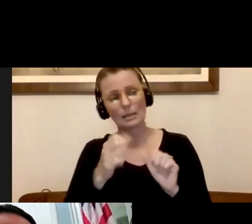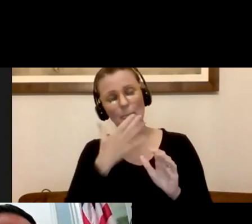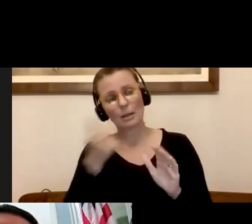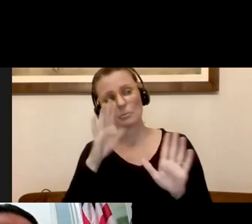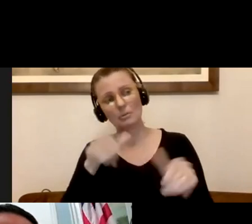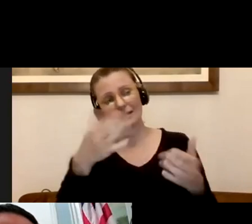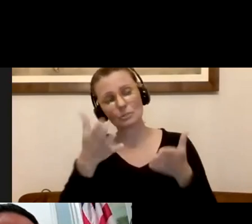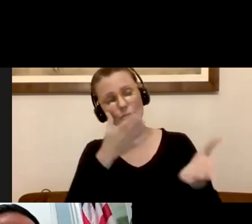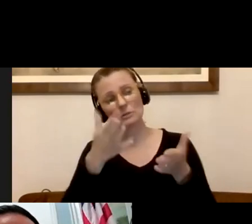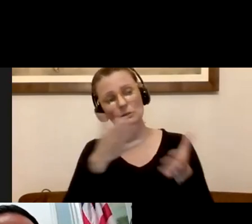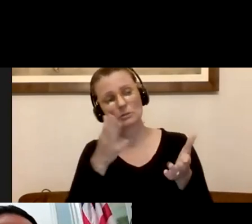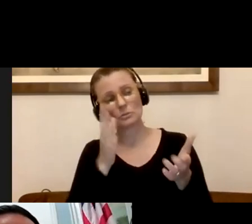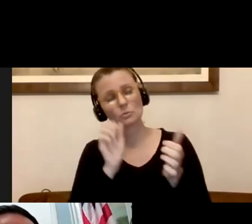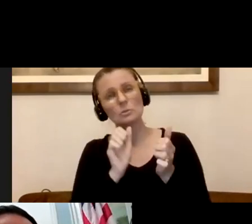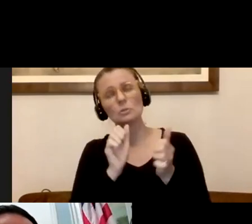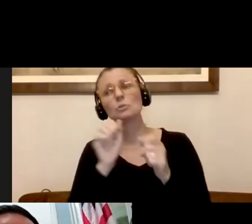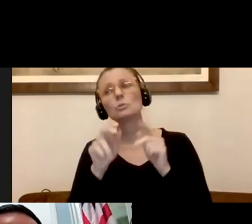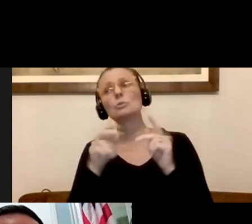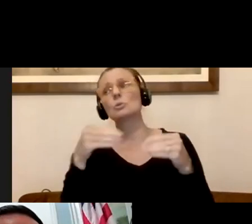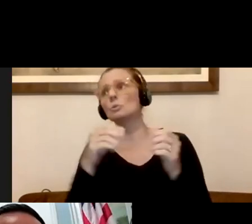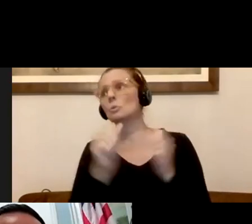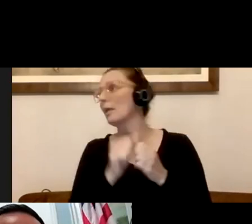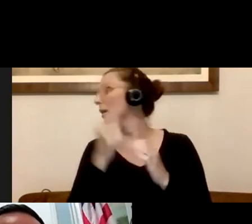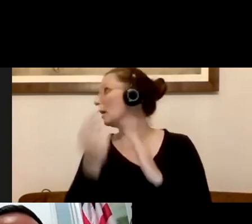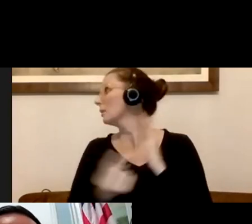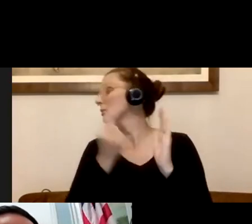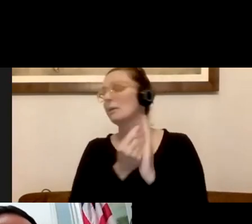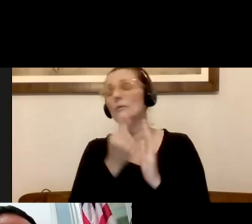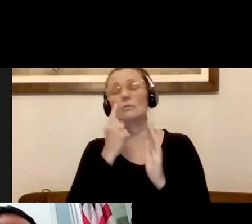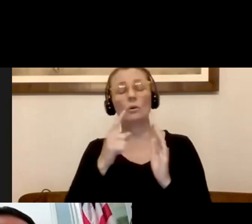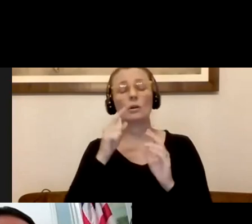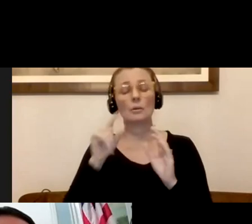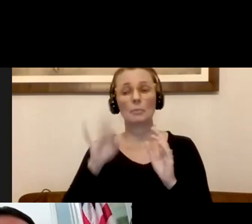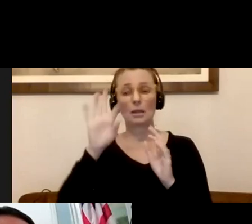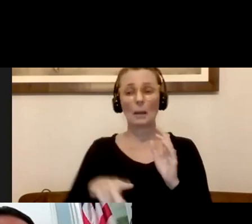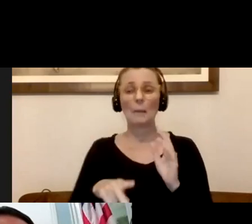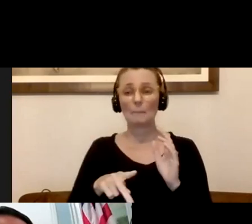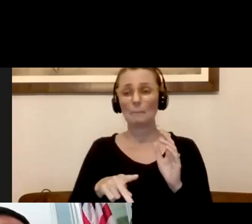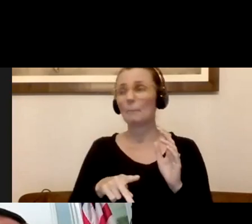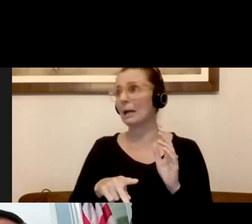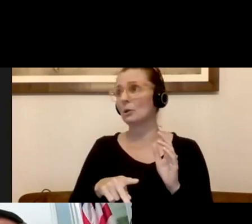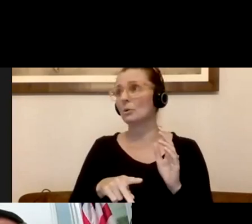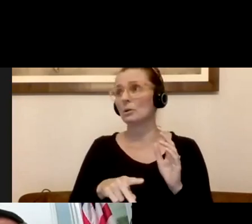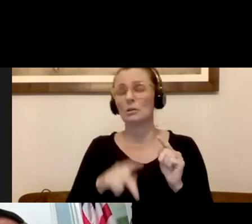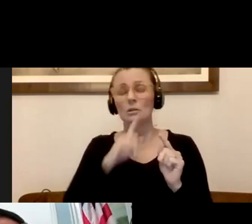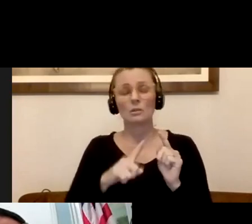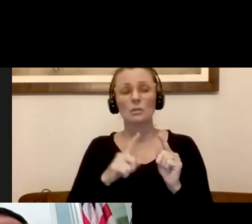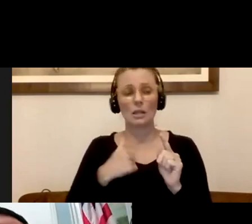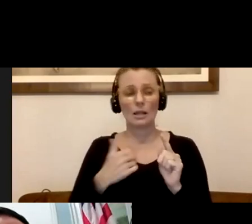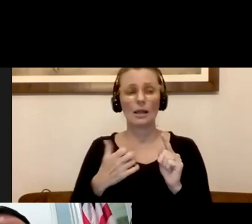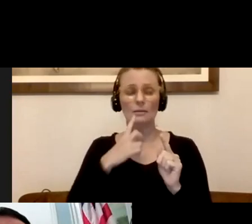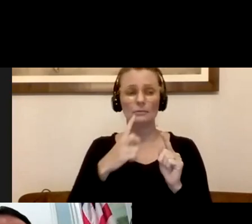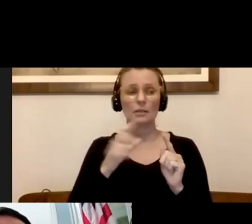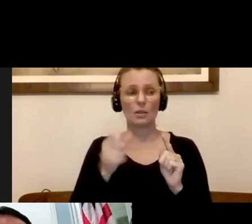in those stores with hours or as a suggestion was made earlier for curbside and so forth and other delivery opportunities. We continue to examine that